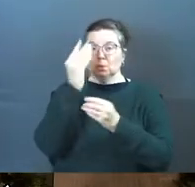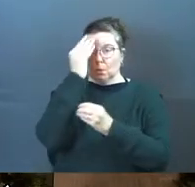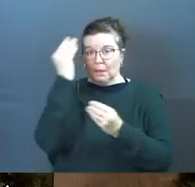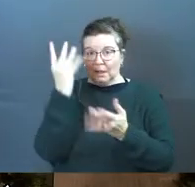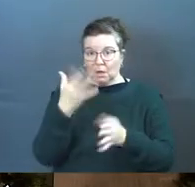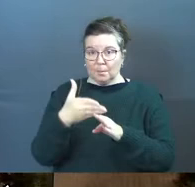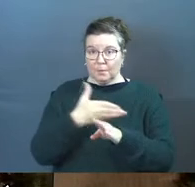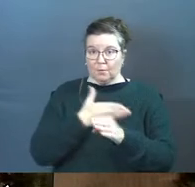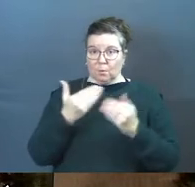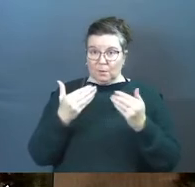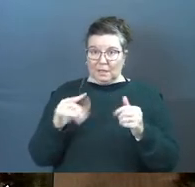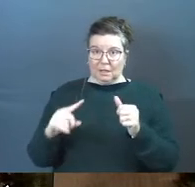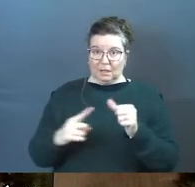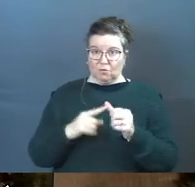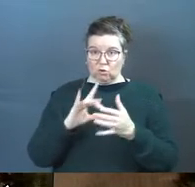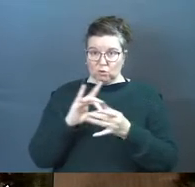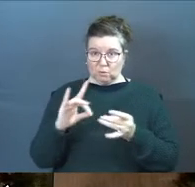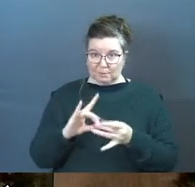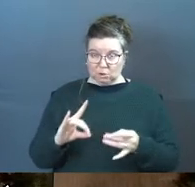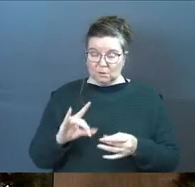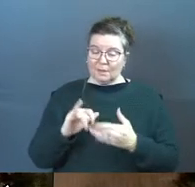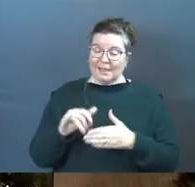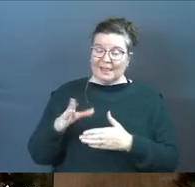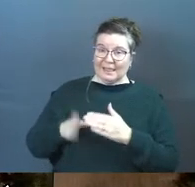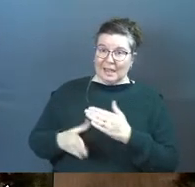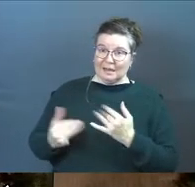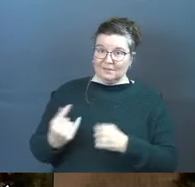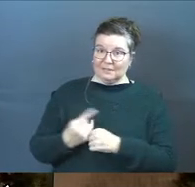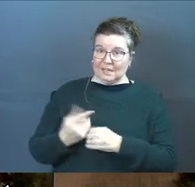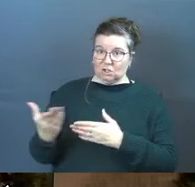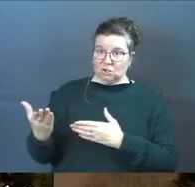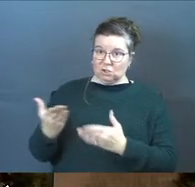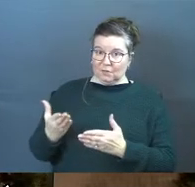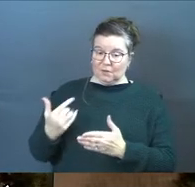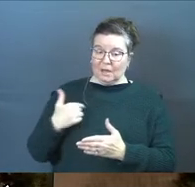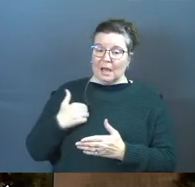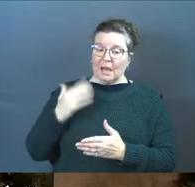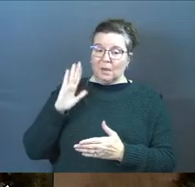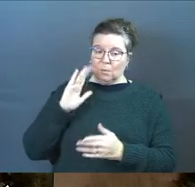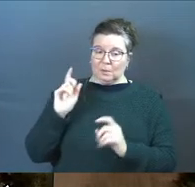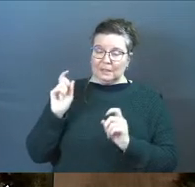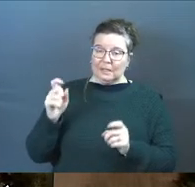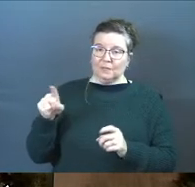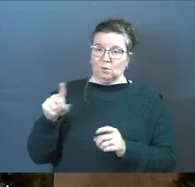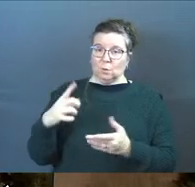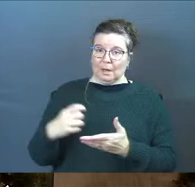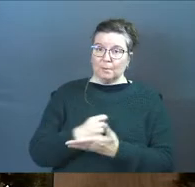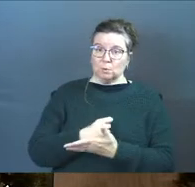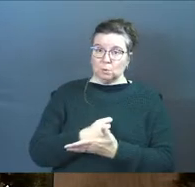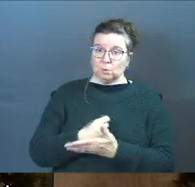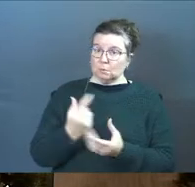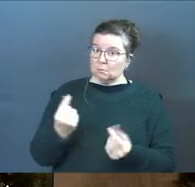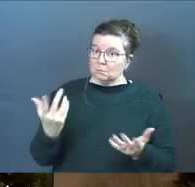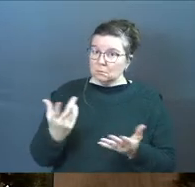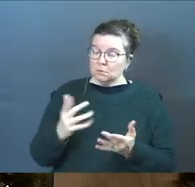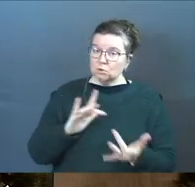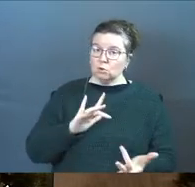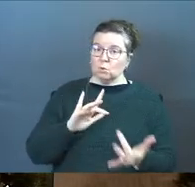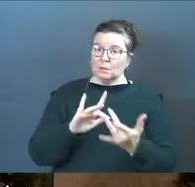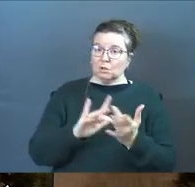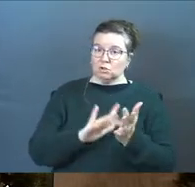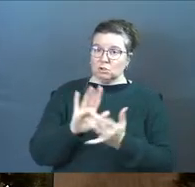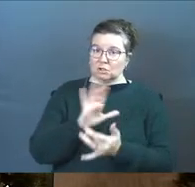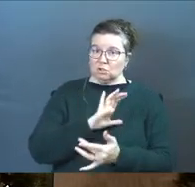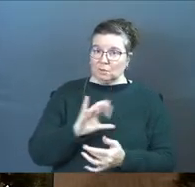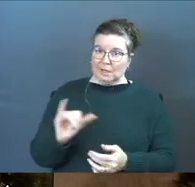you know this before we get into the first scripture, that at the end of today's service, I am going to give you an opportunity to reach out to